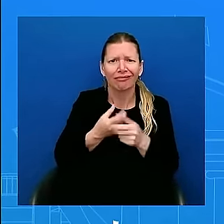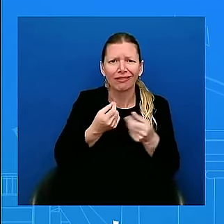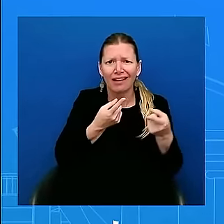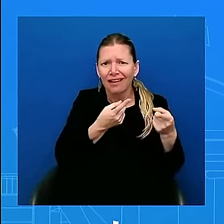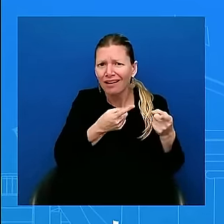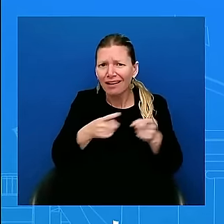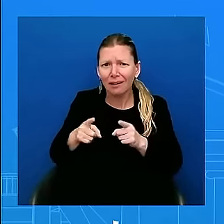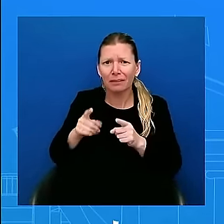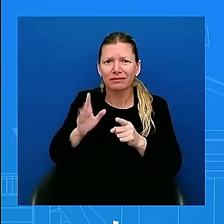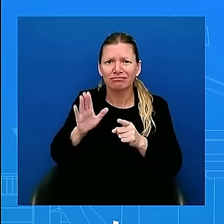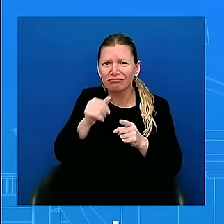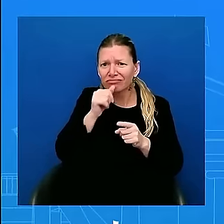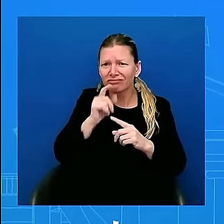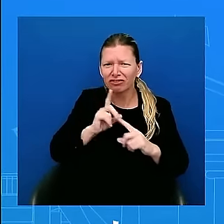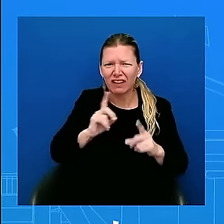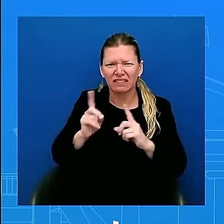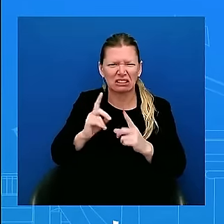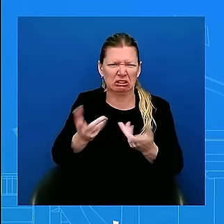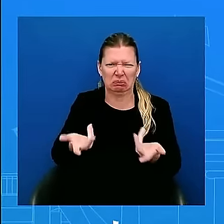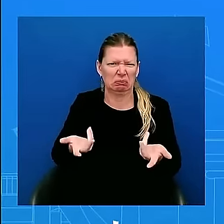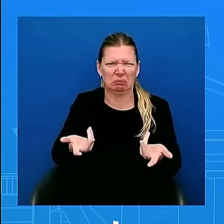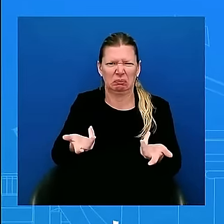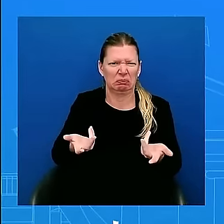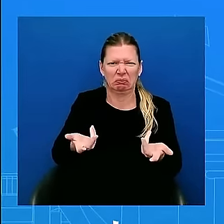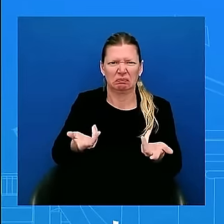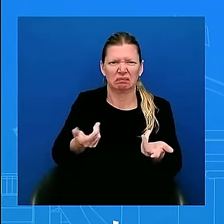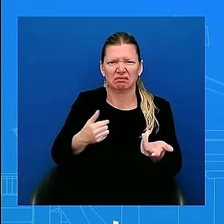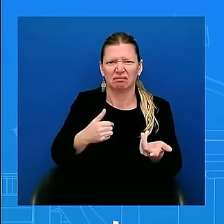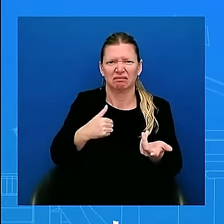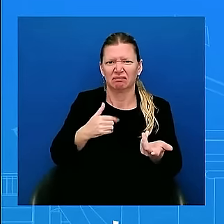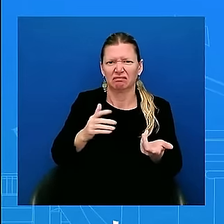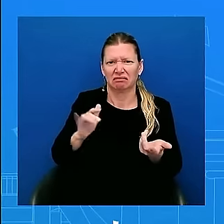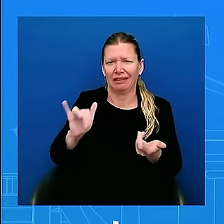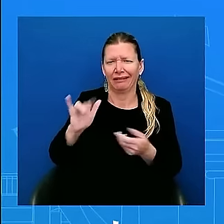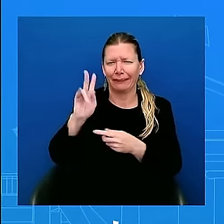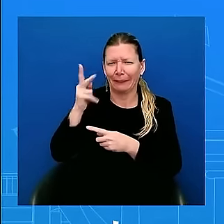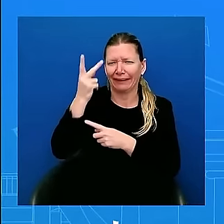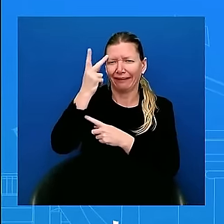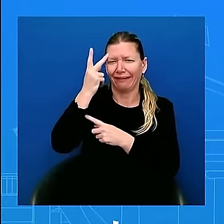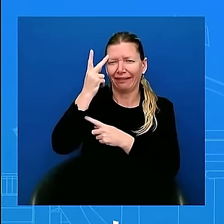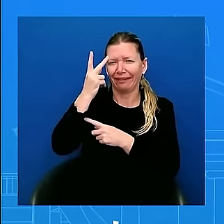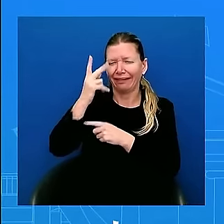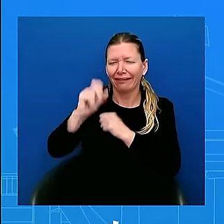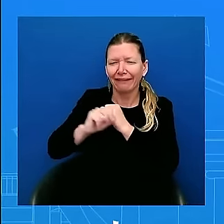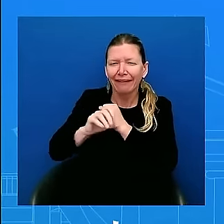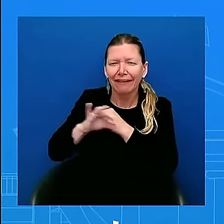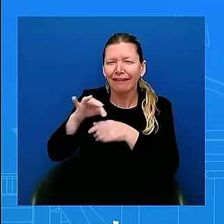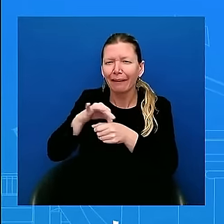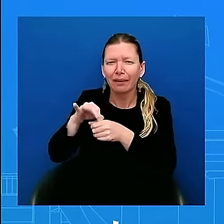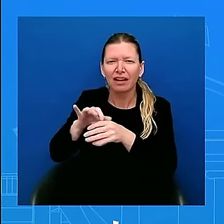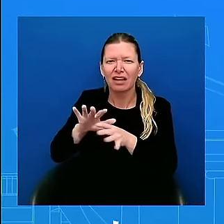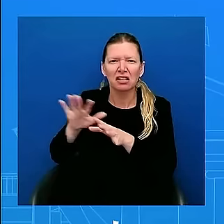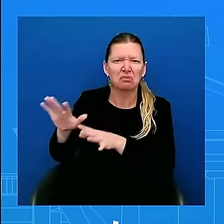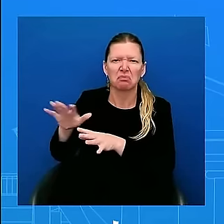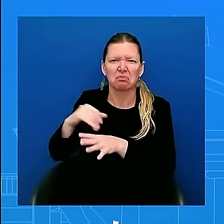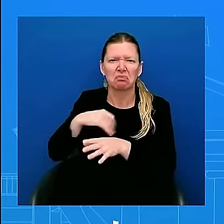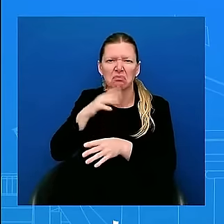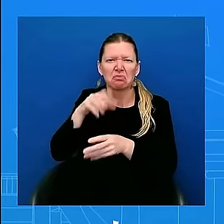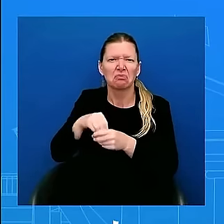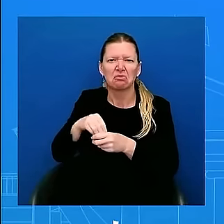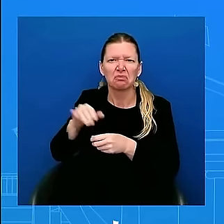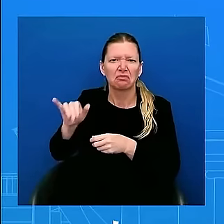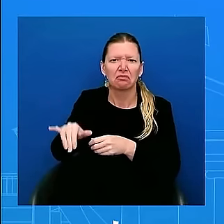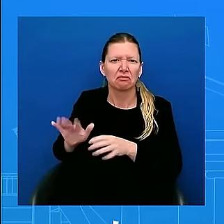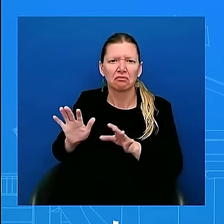the political side so going to be careful from here look I think it's important that what we saw the first 48 hours 24 hours